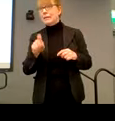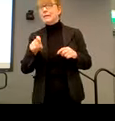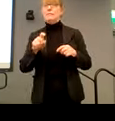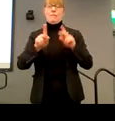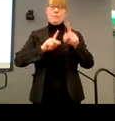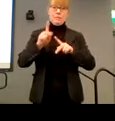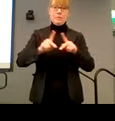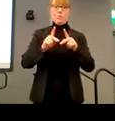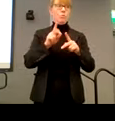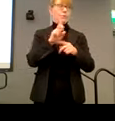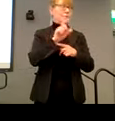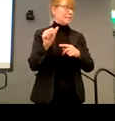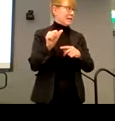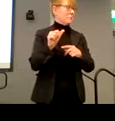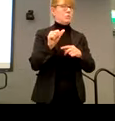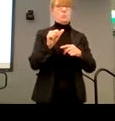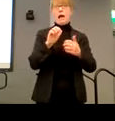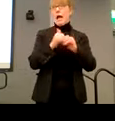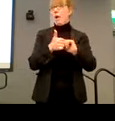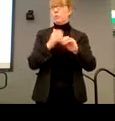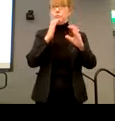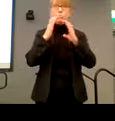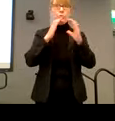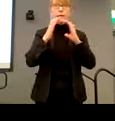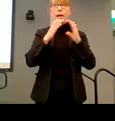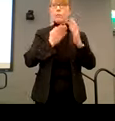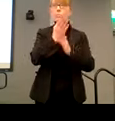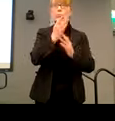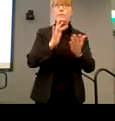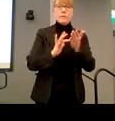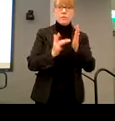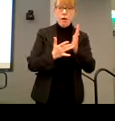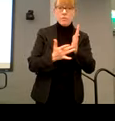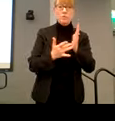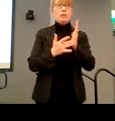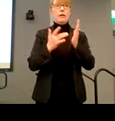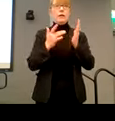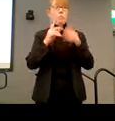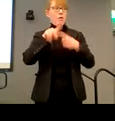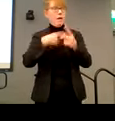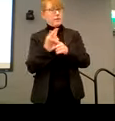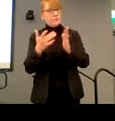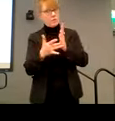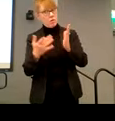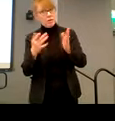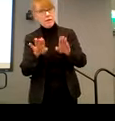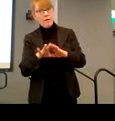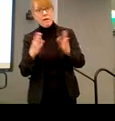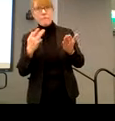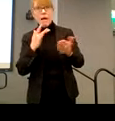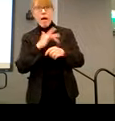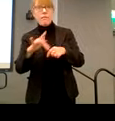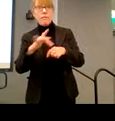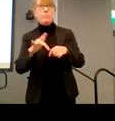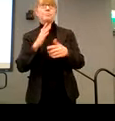disabled persons about communicating on technology, what technologies are available. There are many areas that still need a lot of